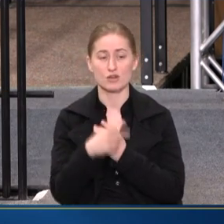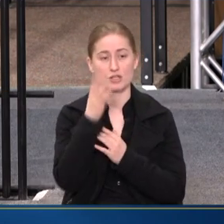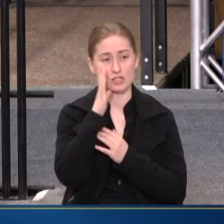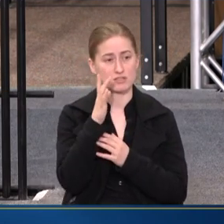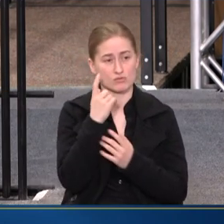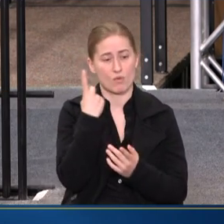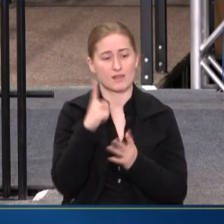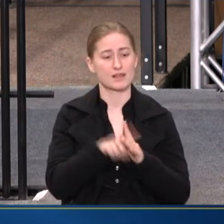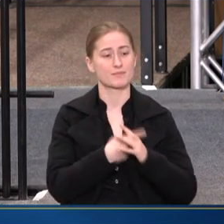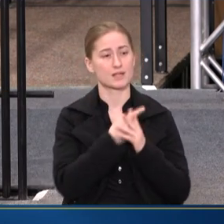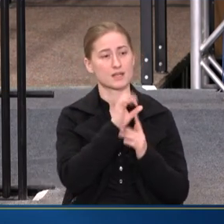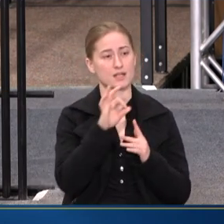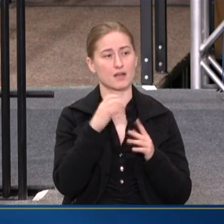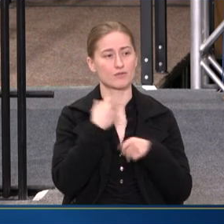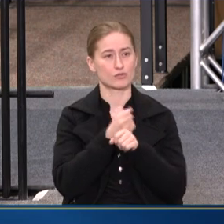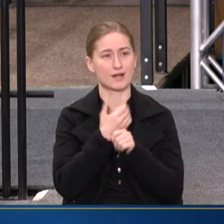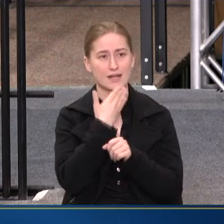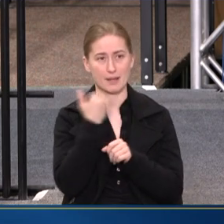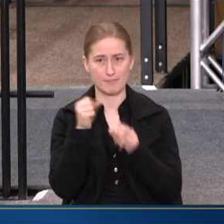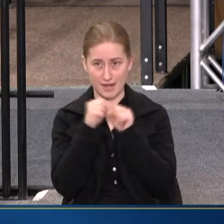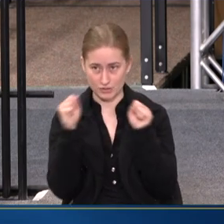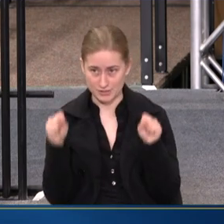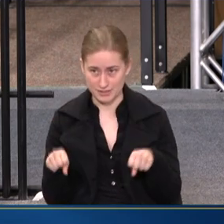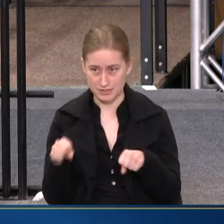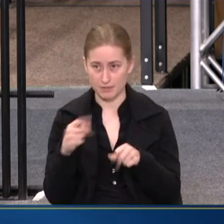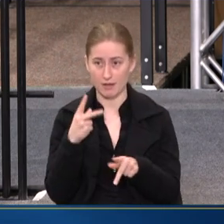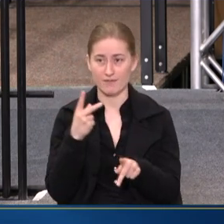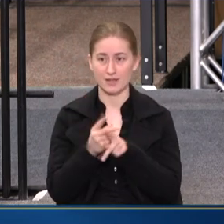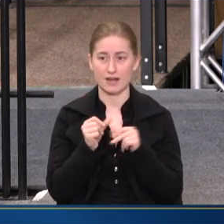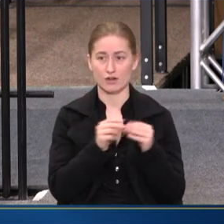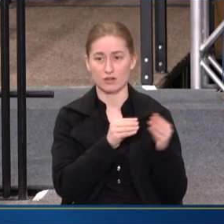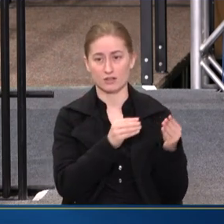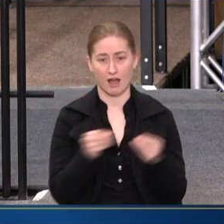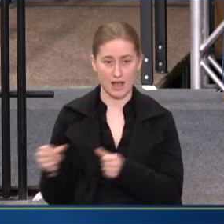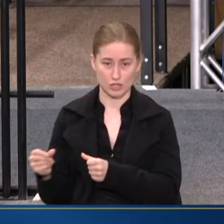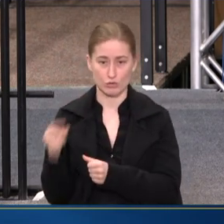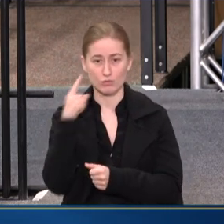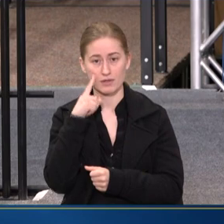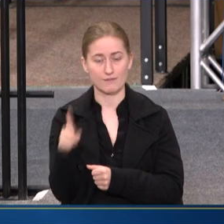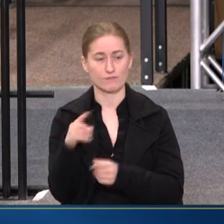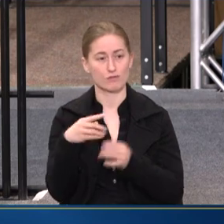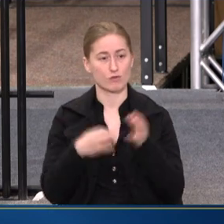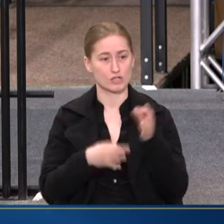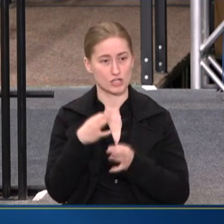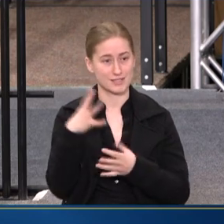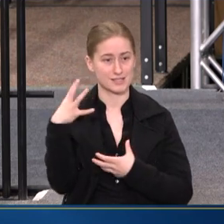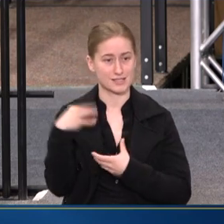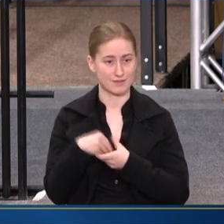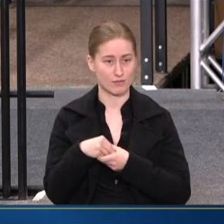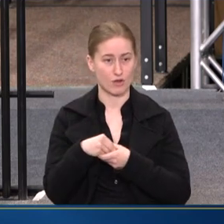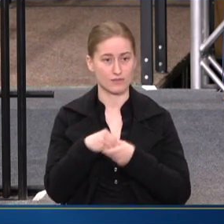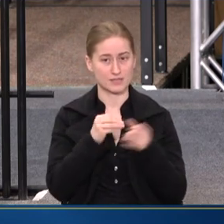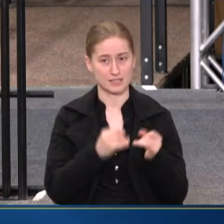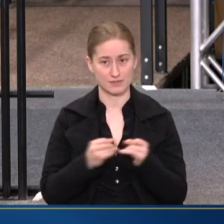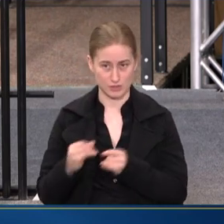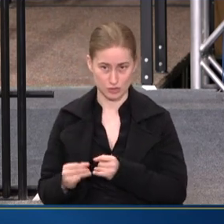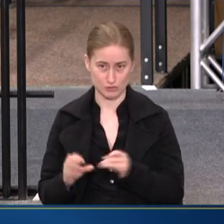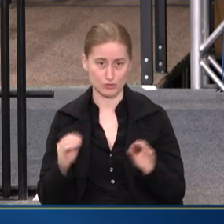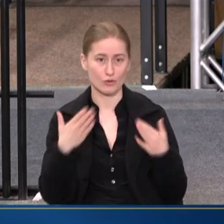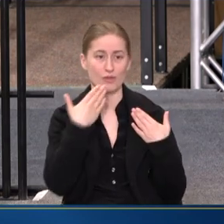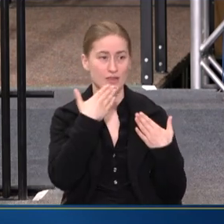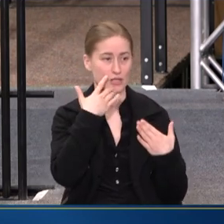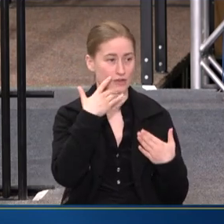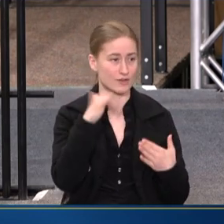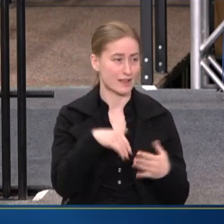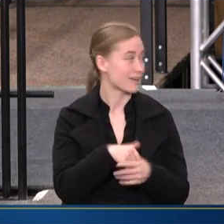beginning of creating a better system of care continuity for justice-involved individuals. So, thank you